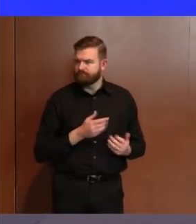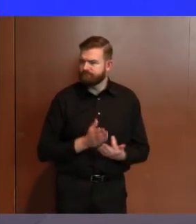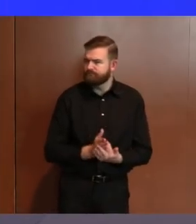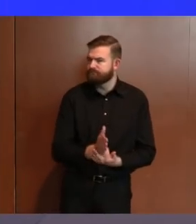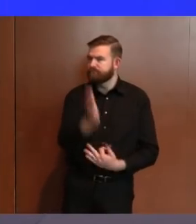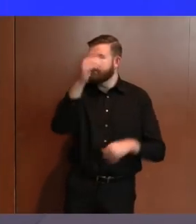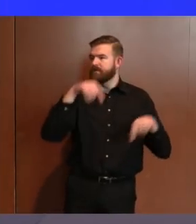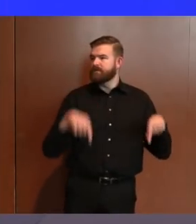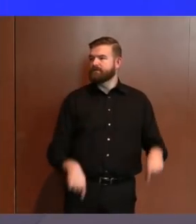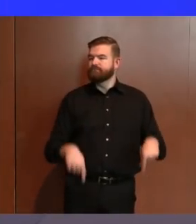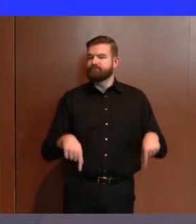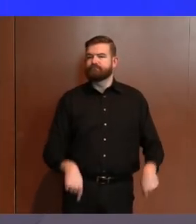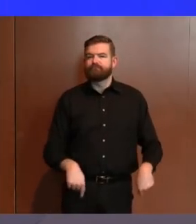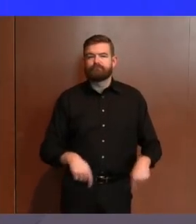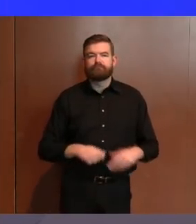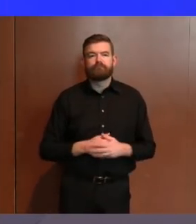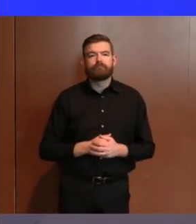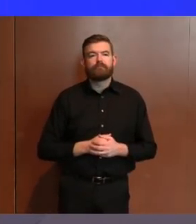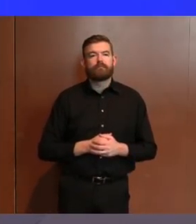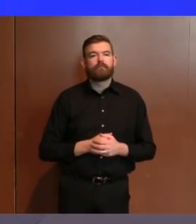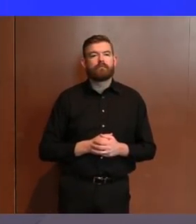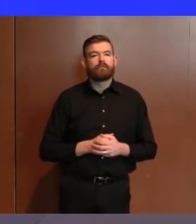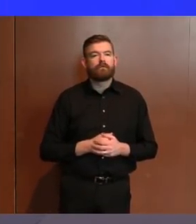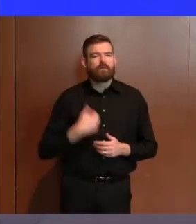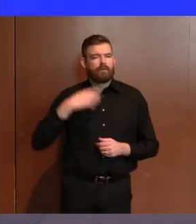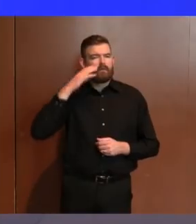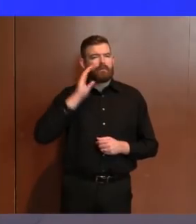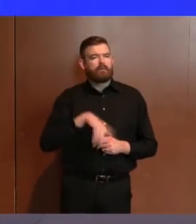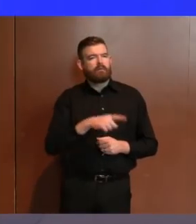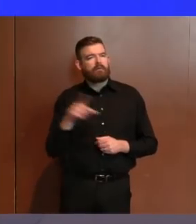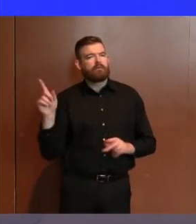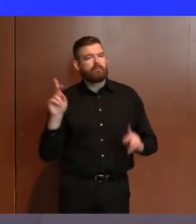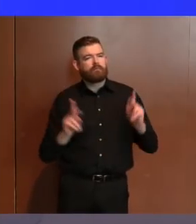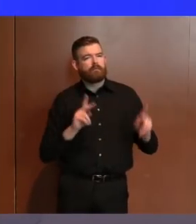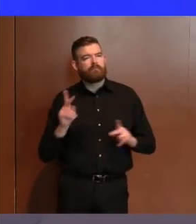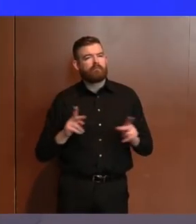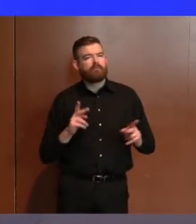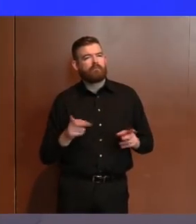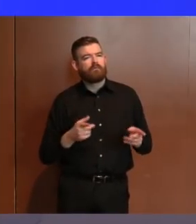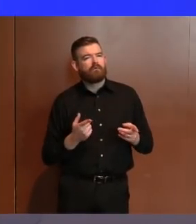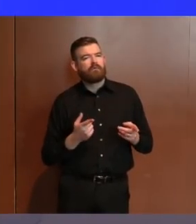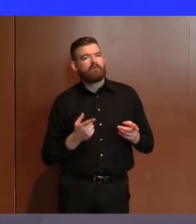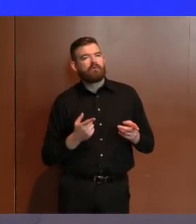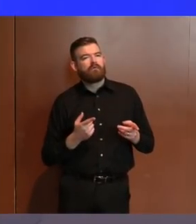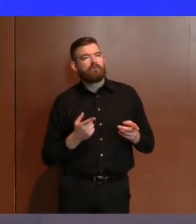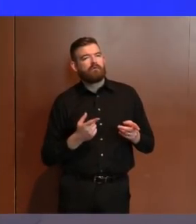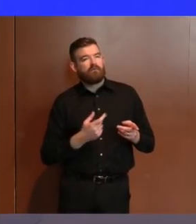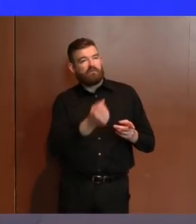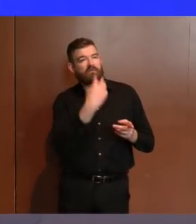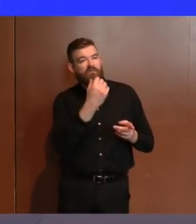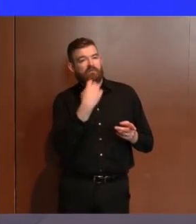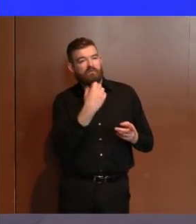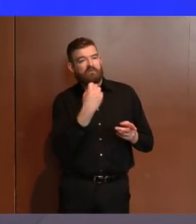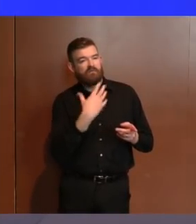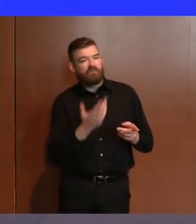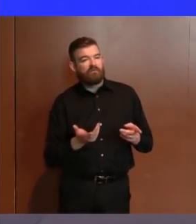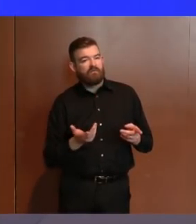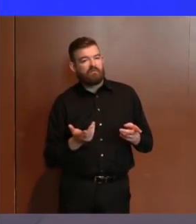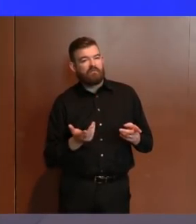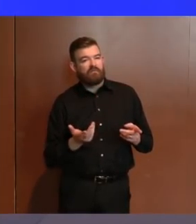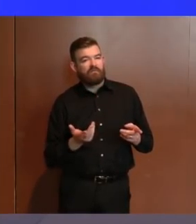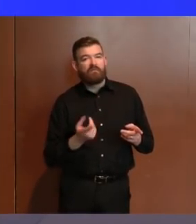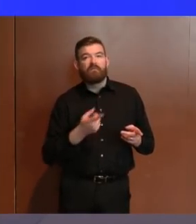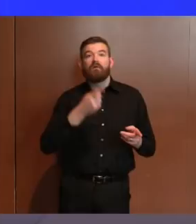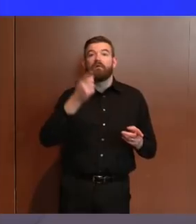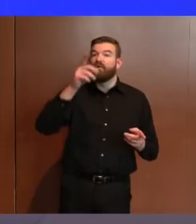This will be of no solace to somebody who's trying to get through, and I'm not intending it to be any solace, but as we look at other states and compare notes, which we do